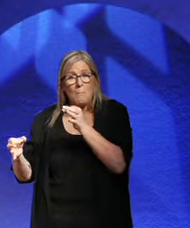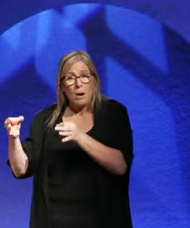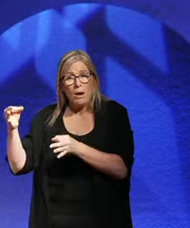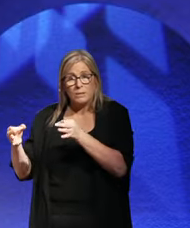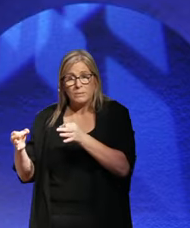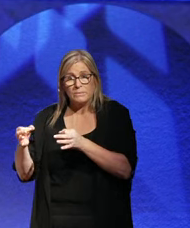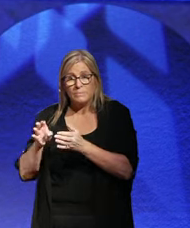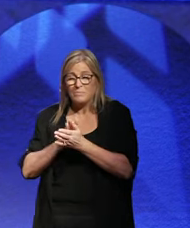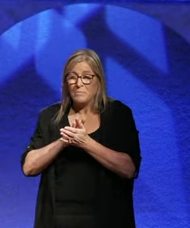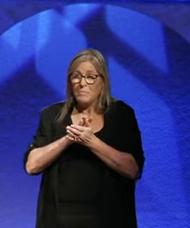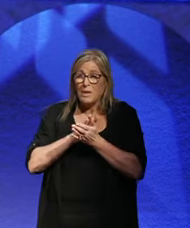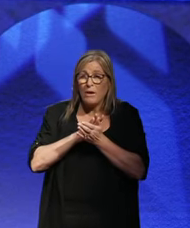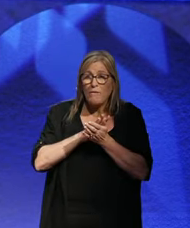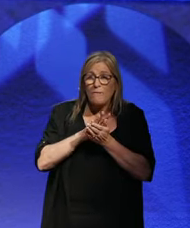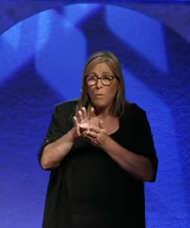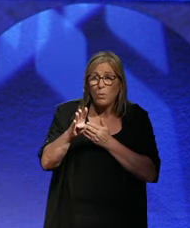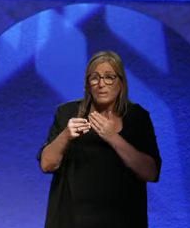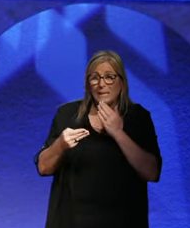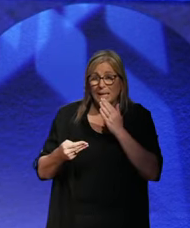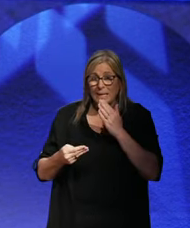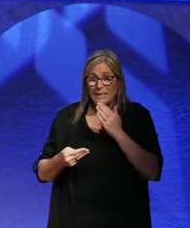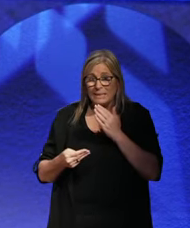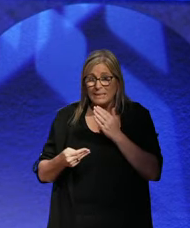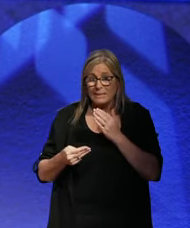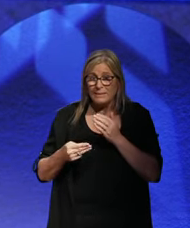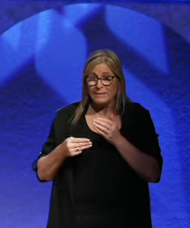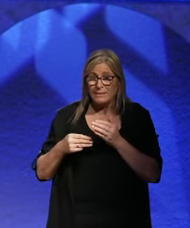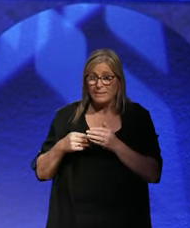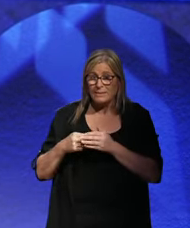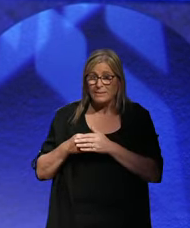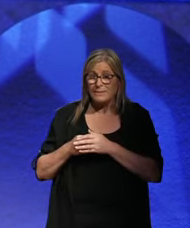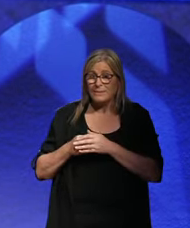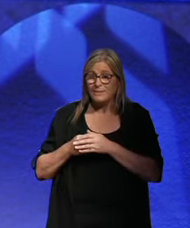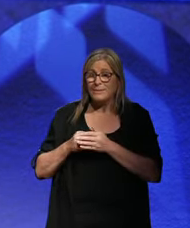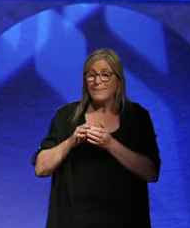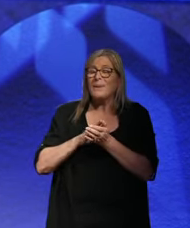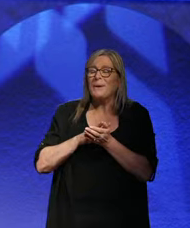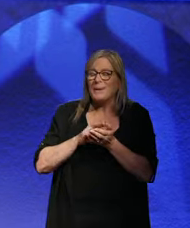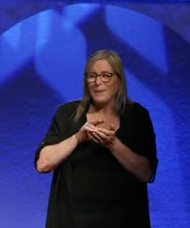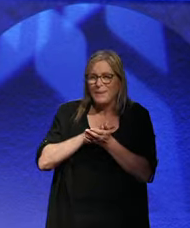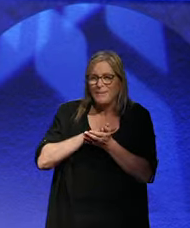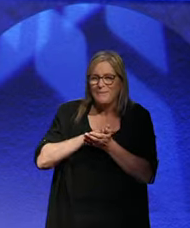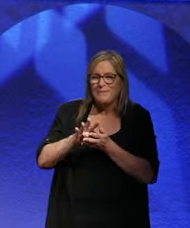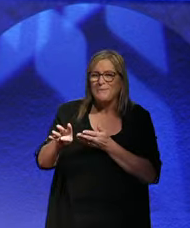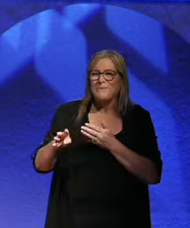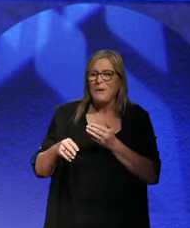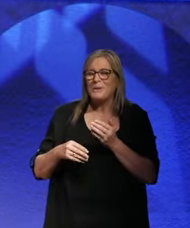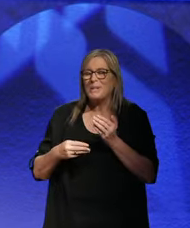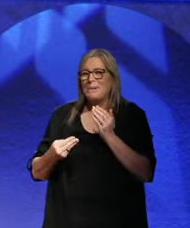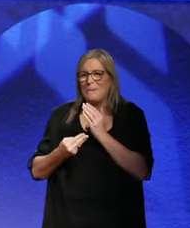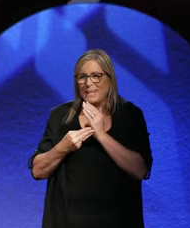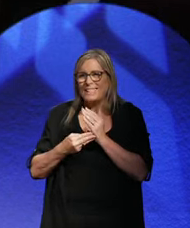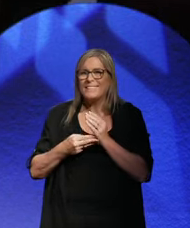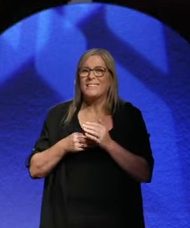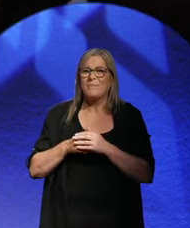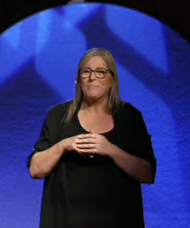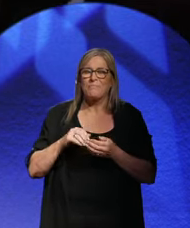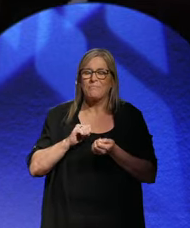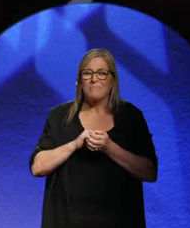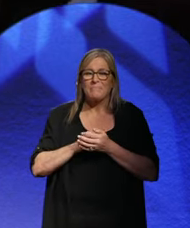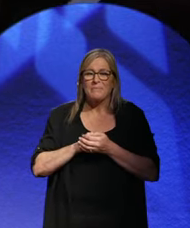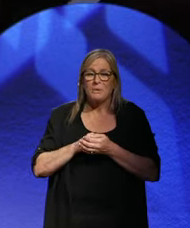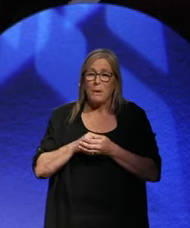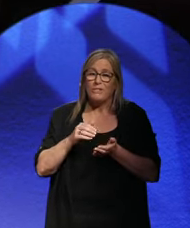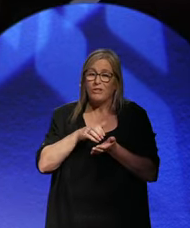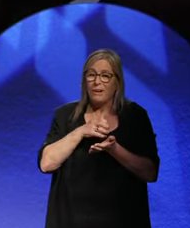14 million. Yeah, nearly 14 million. Nearly 14 In a free vote. In a free vote, yeah. Yeah. Yeah. But what's amazing